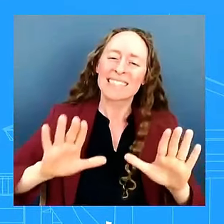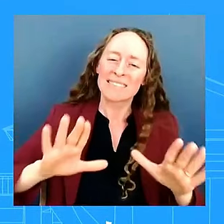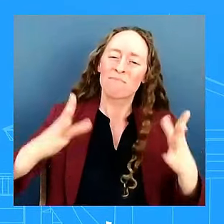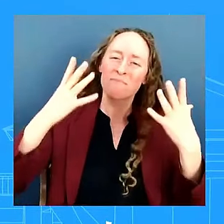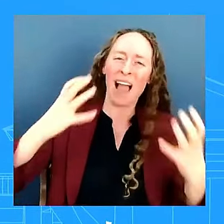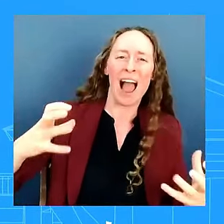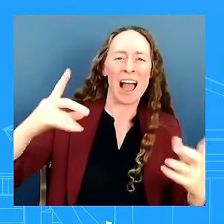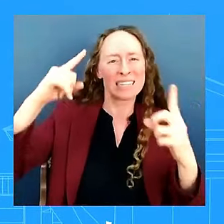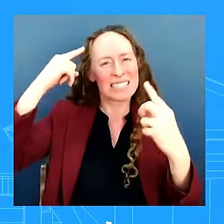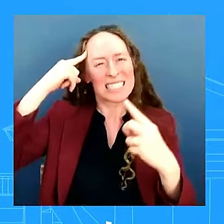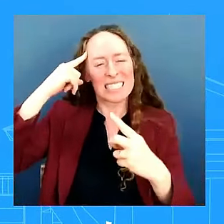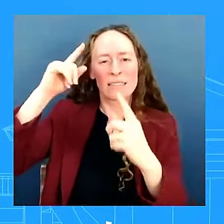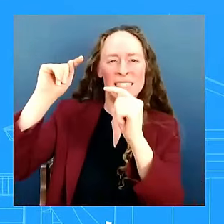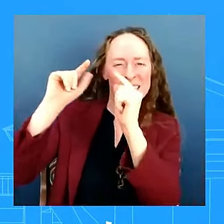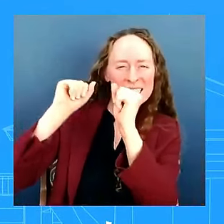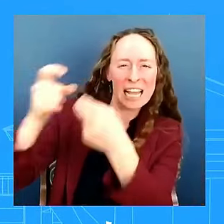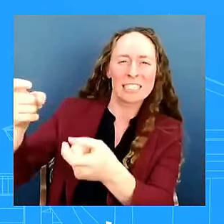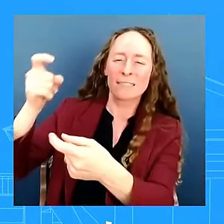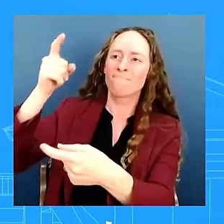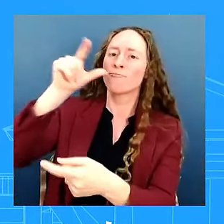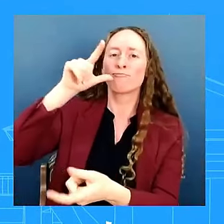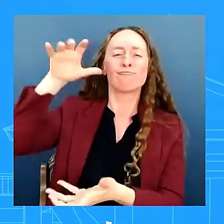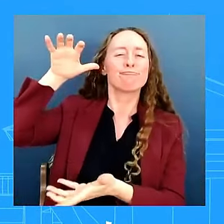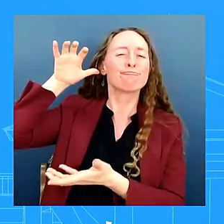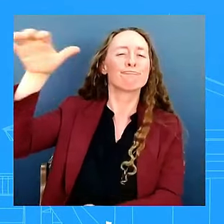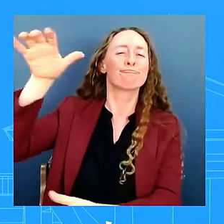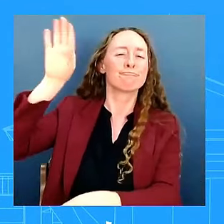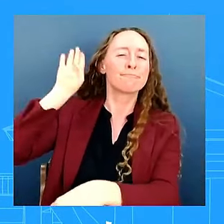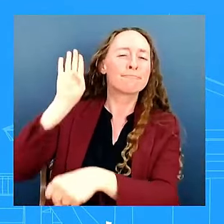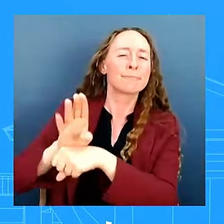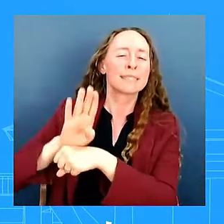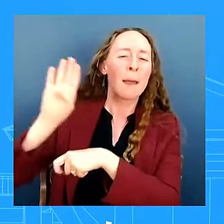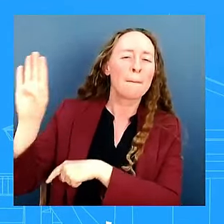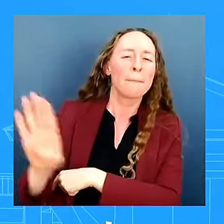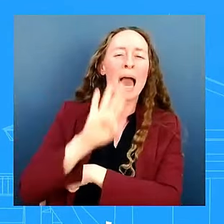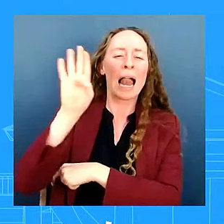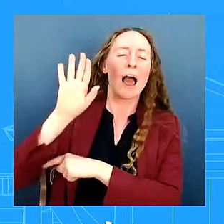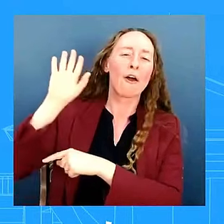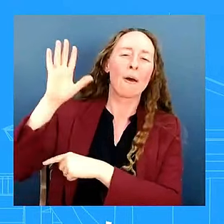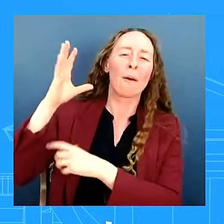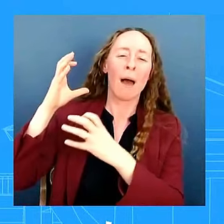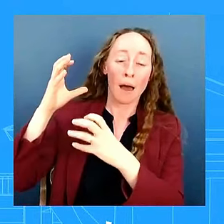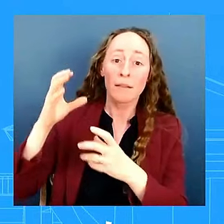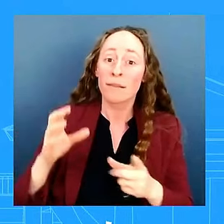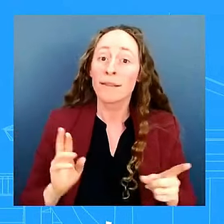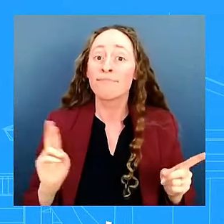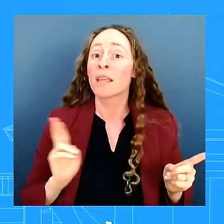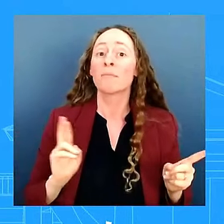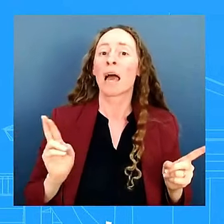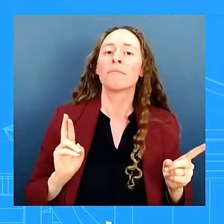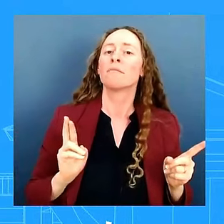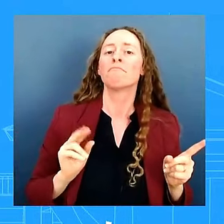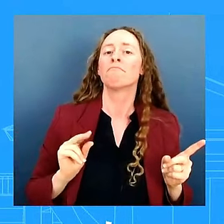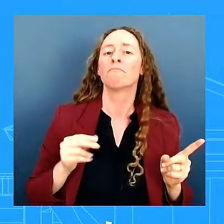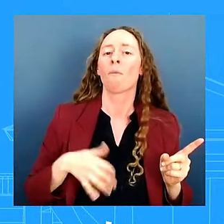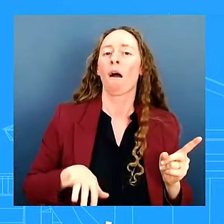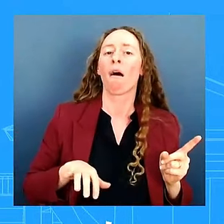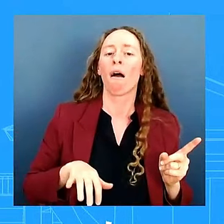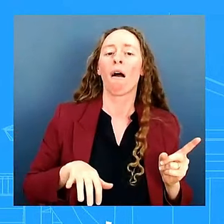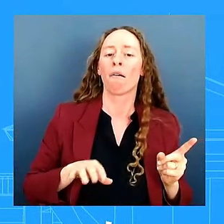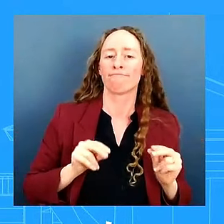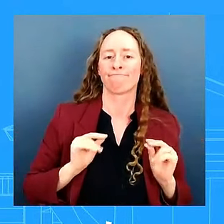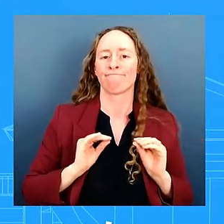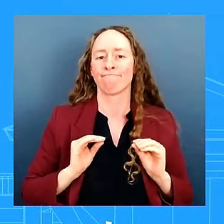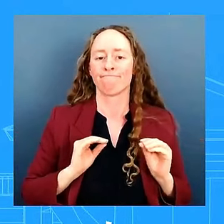again they want to increase the deficit by expand expanding the tax the trump tax cut